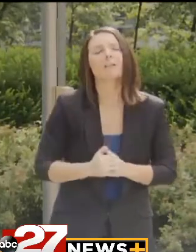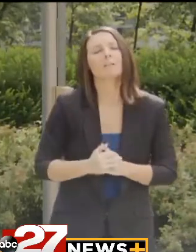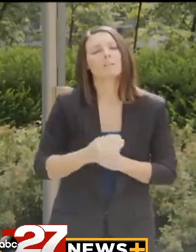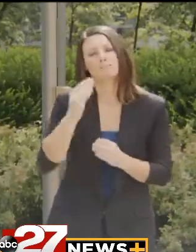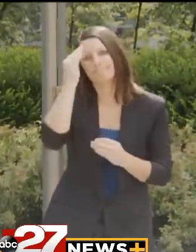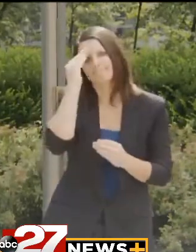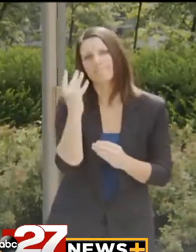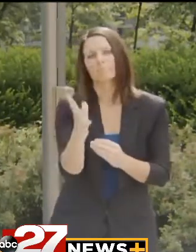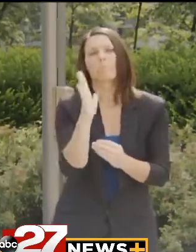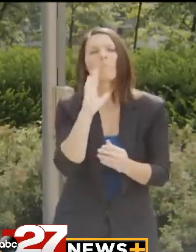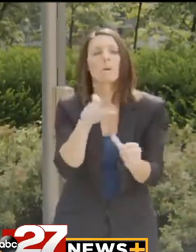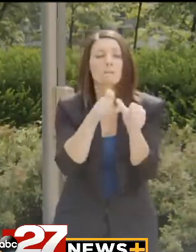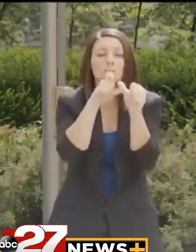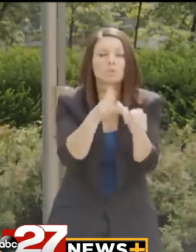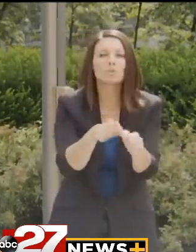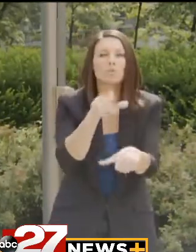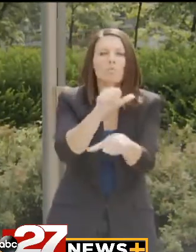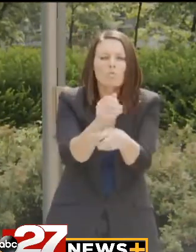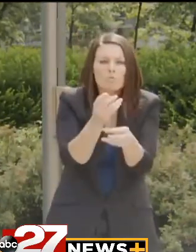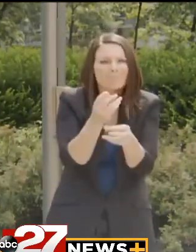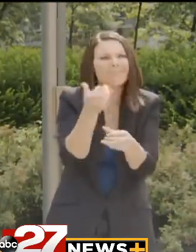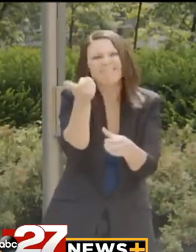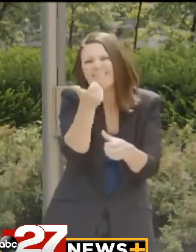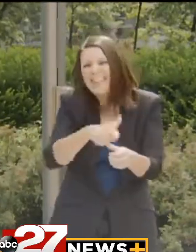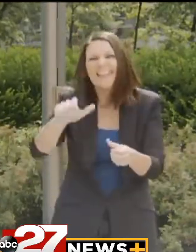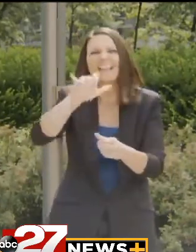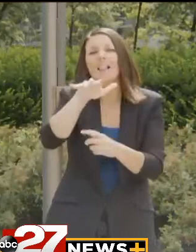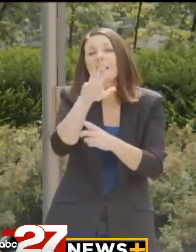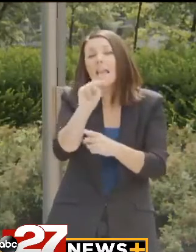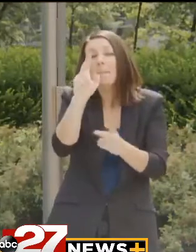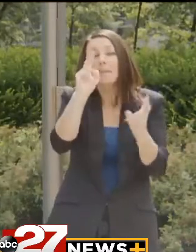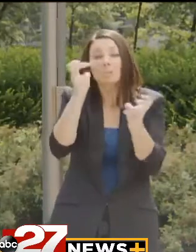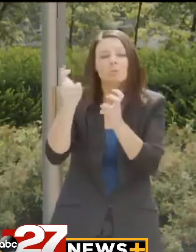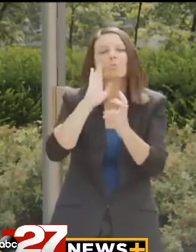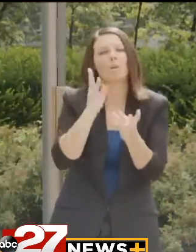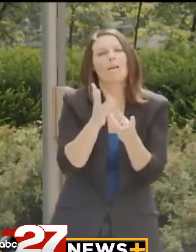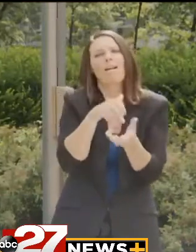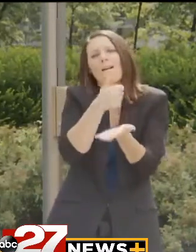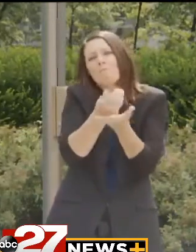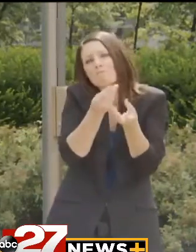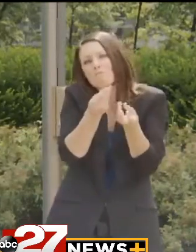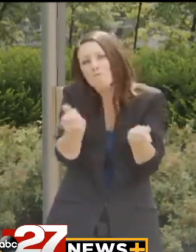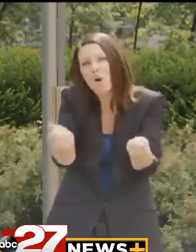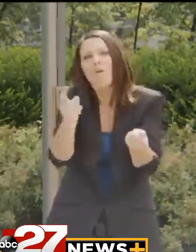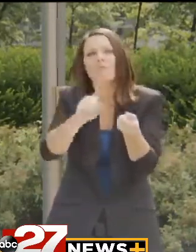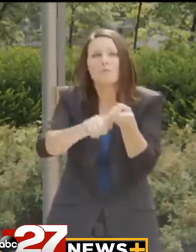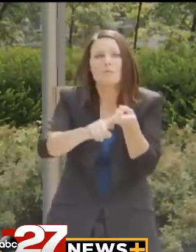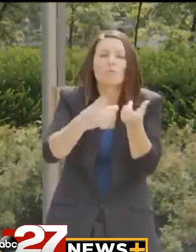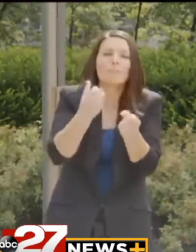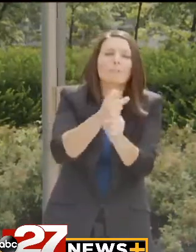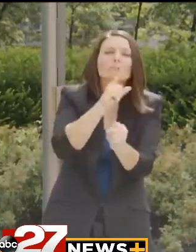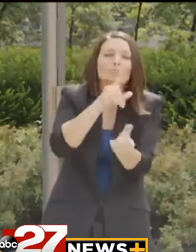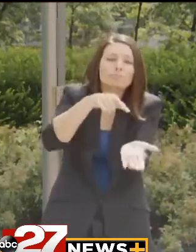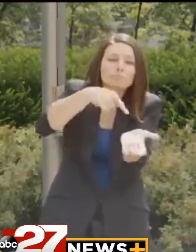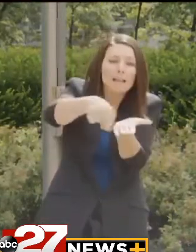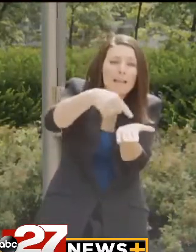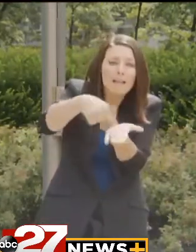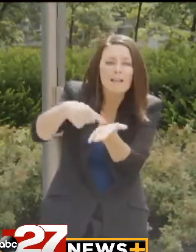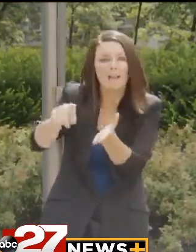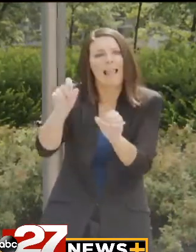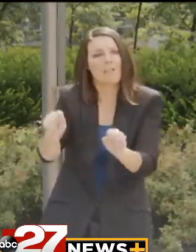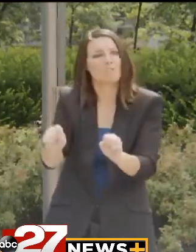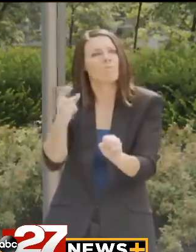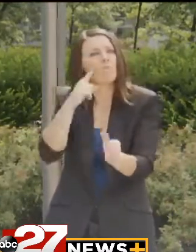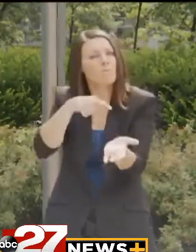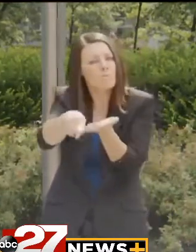them to know that we will continue to work on resolving any claim issues they have to get them payments they are eligible to receive and